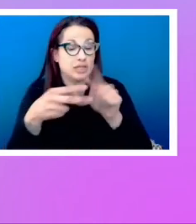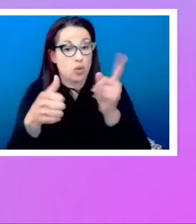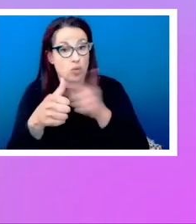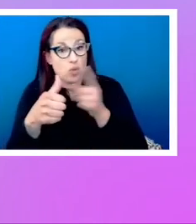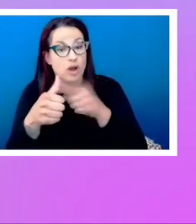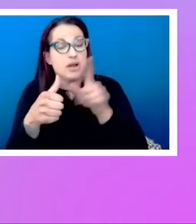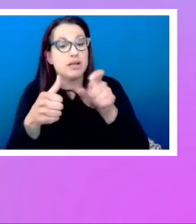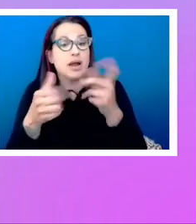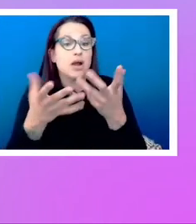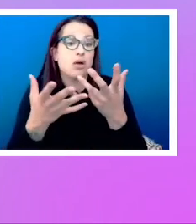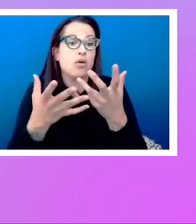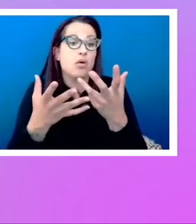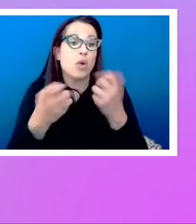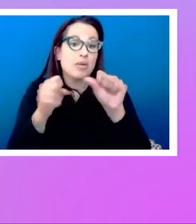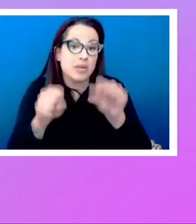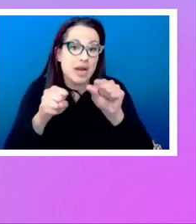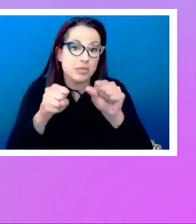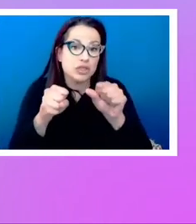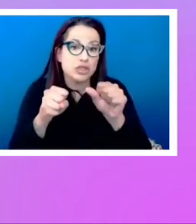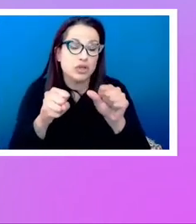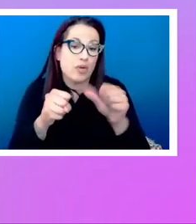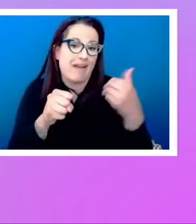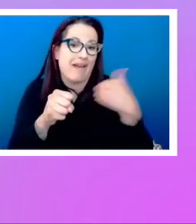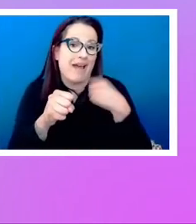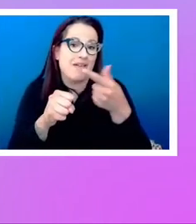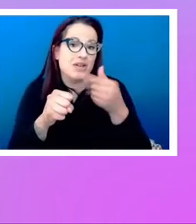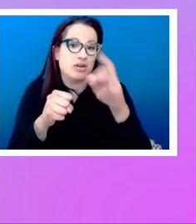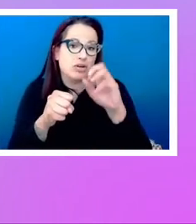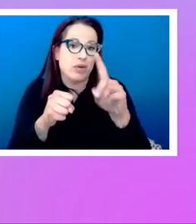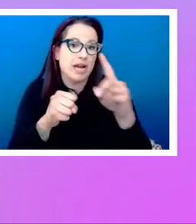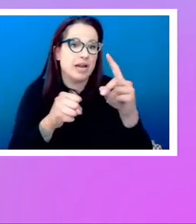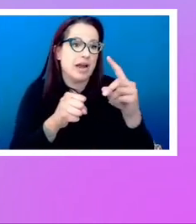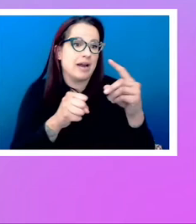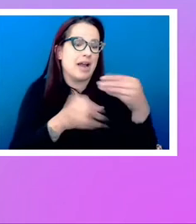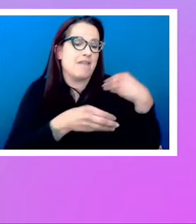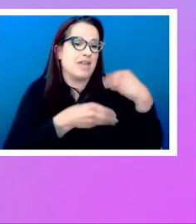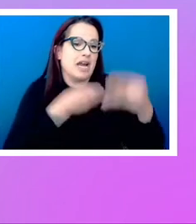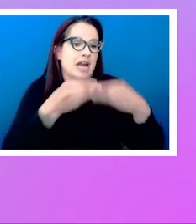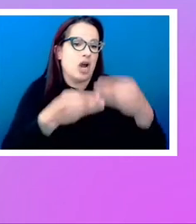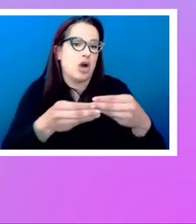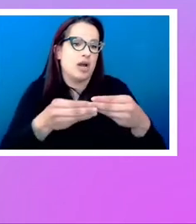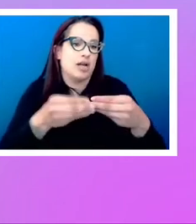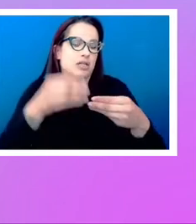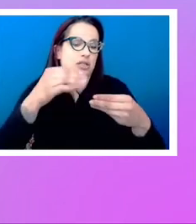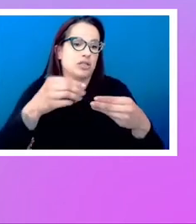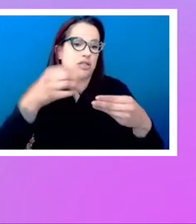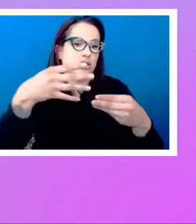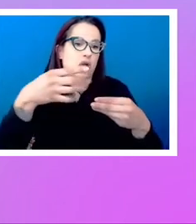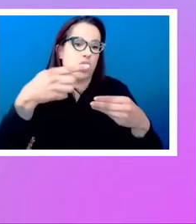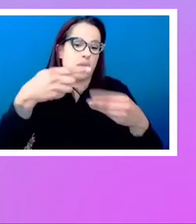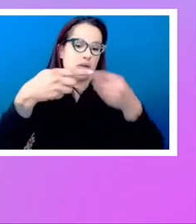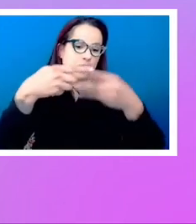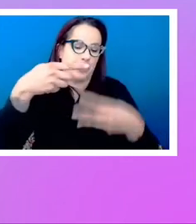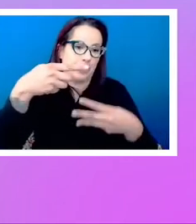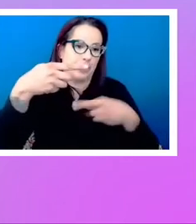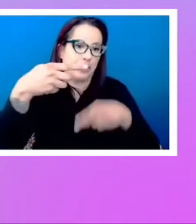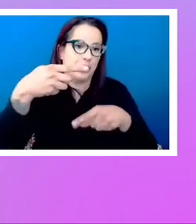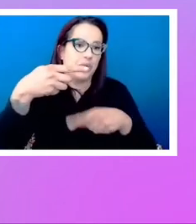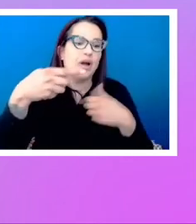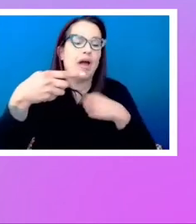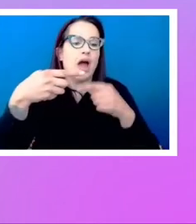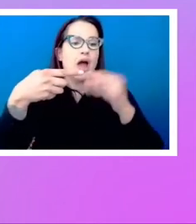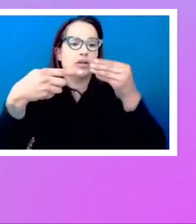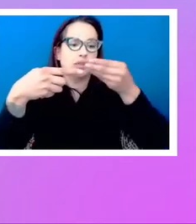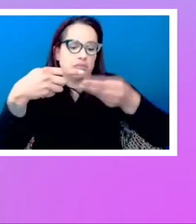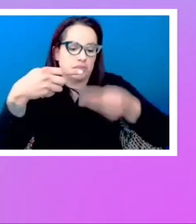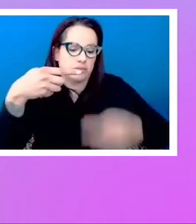have the grid inherited down through children. So you can set up, say, 12-column grid on a container and